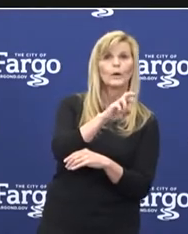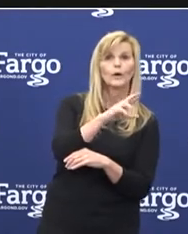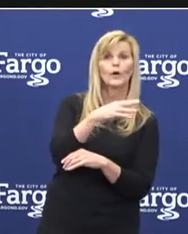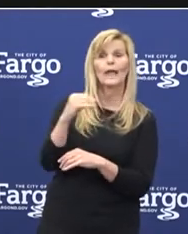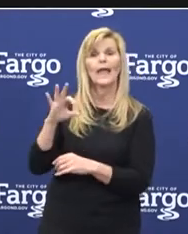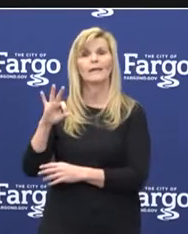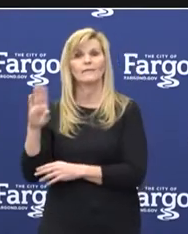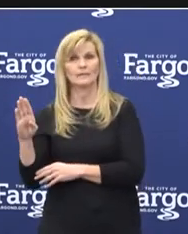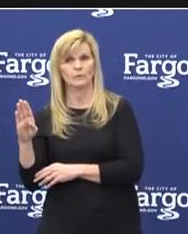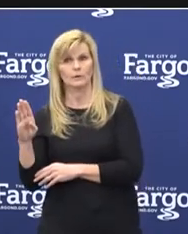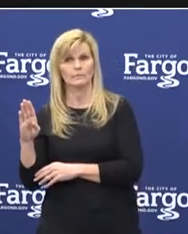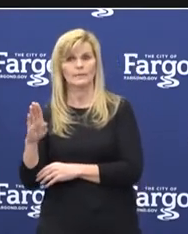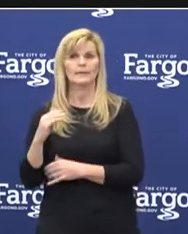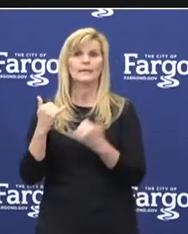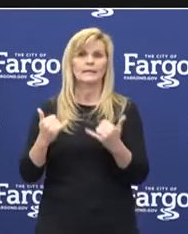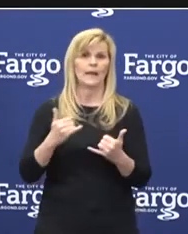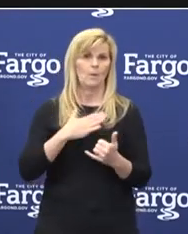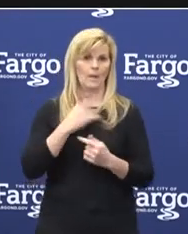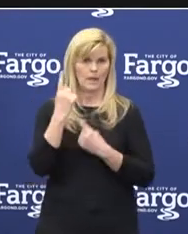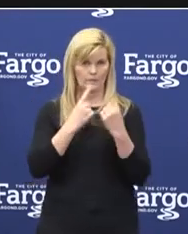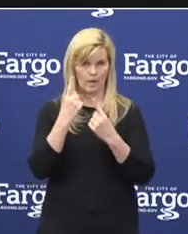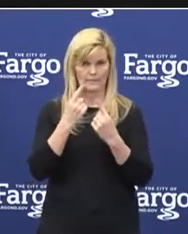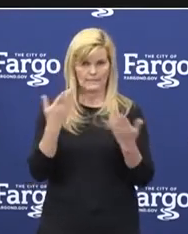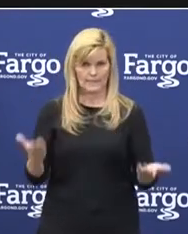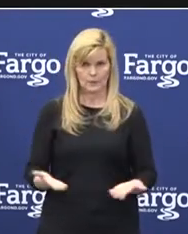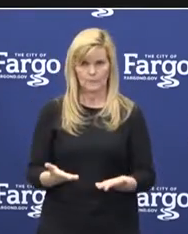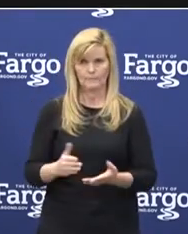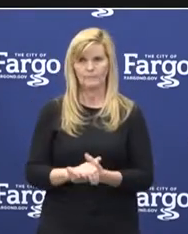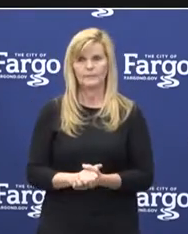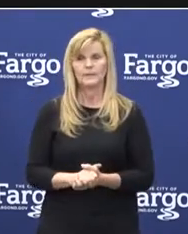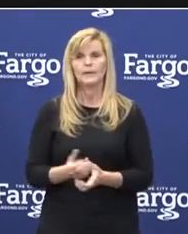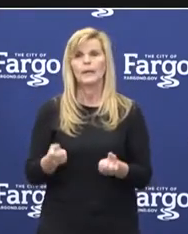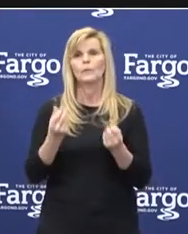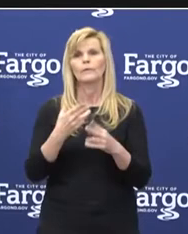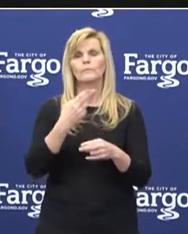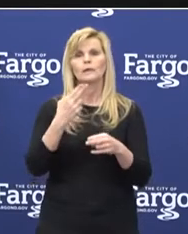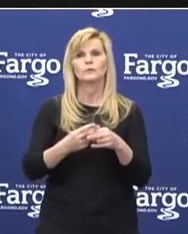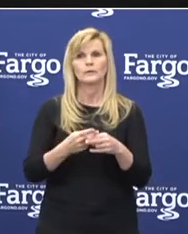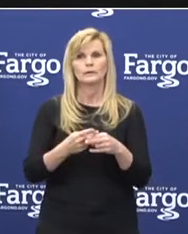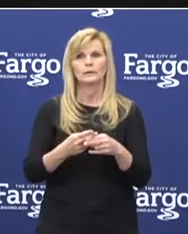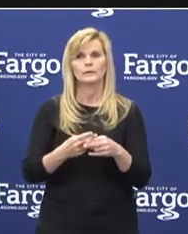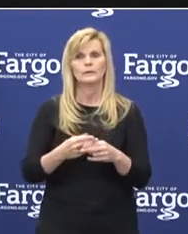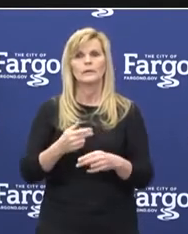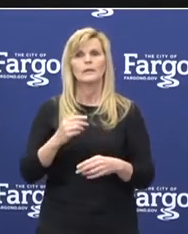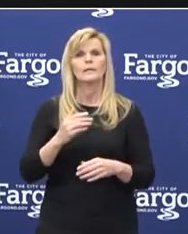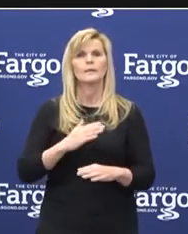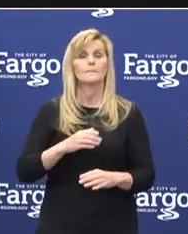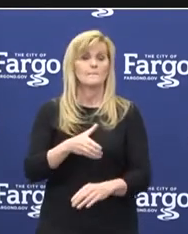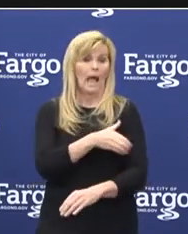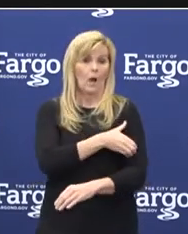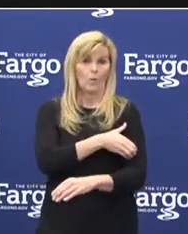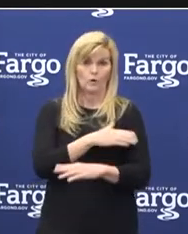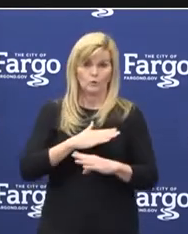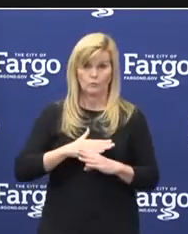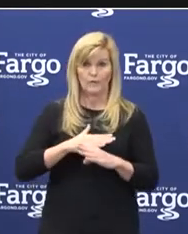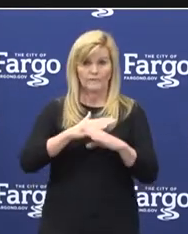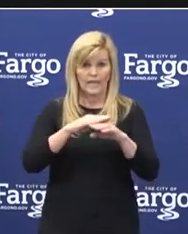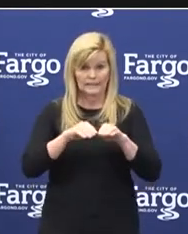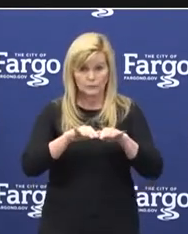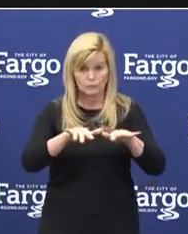Now my final thought here. As I and others have said many times, the power to prevent this spread doesn't come from us.